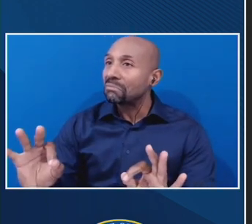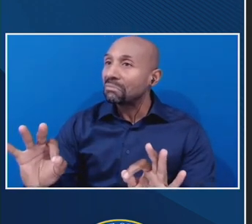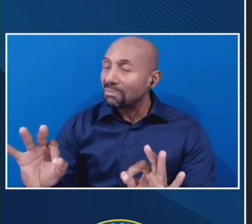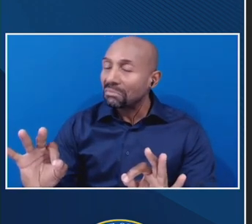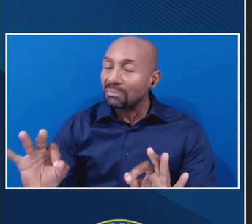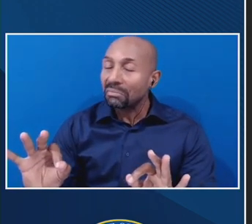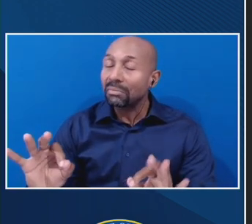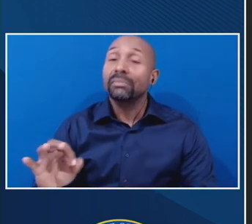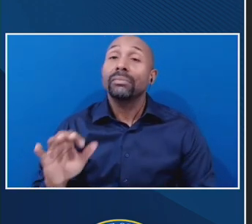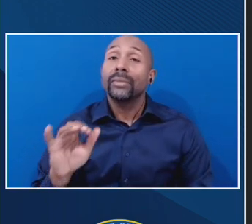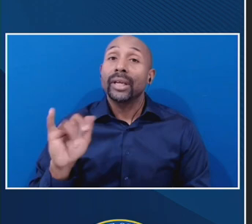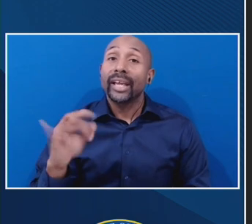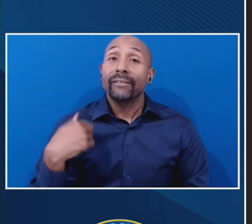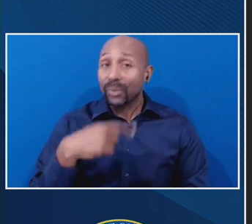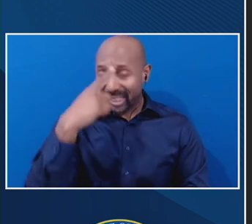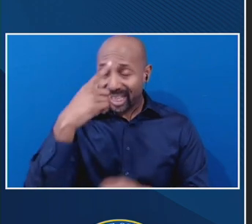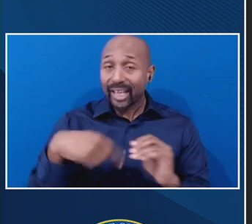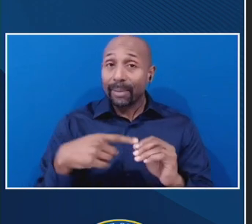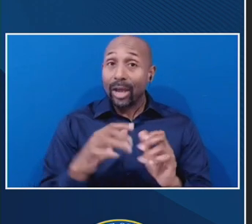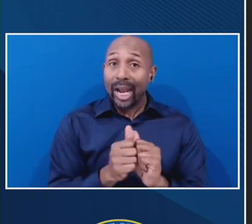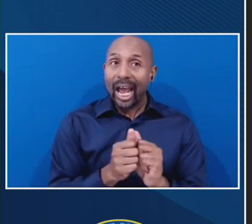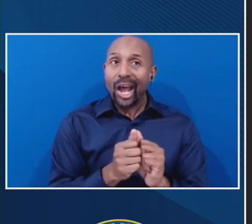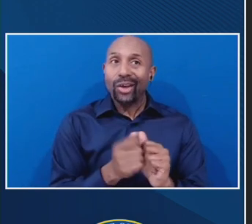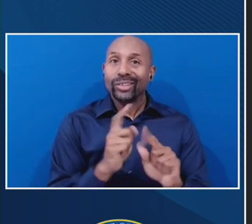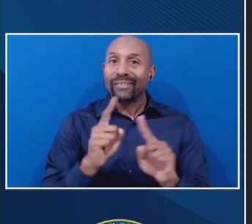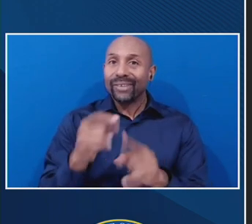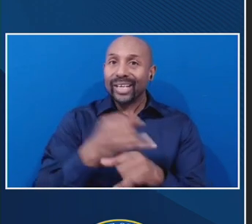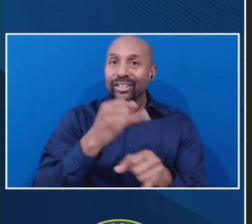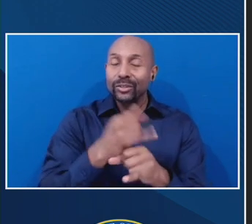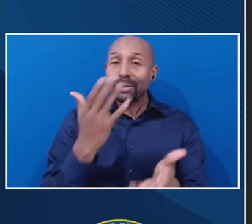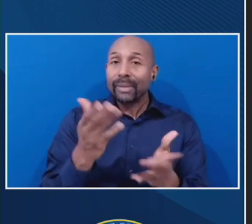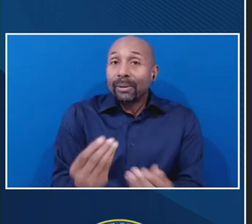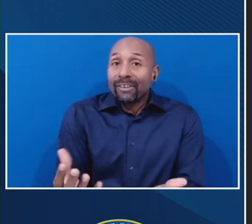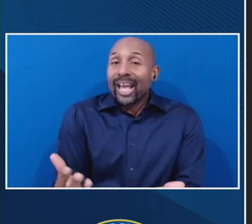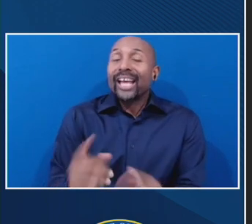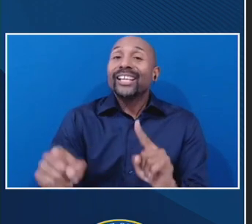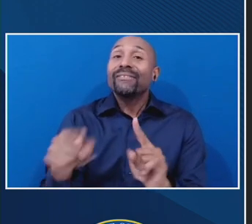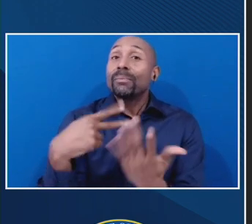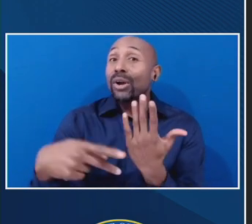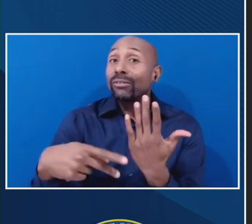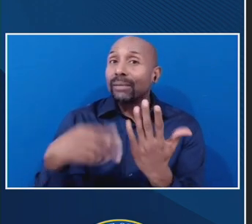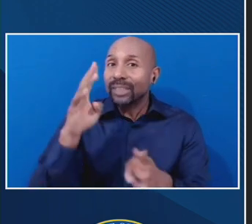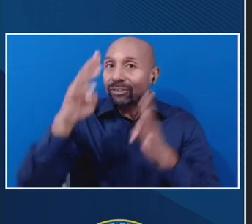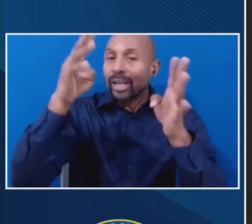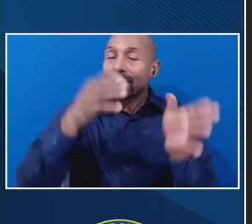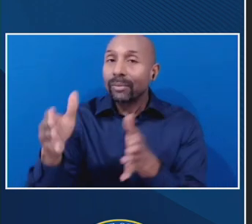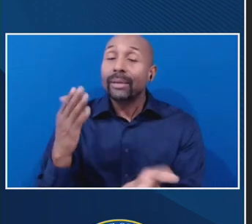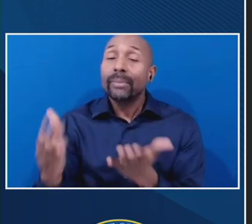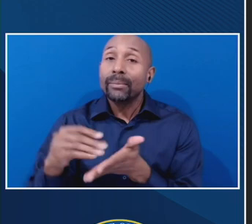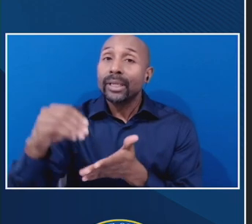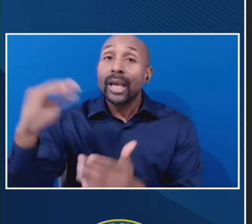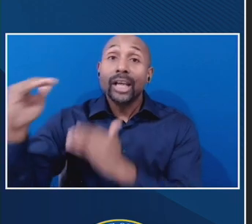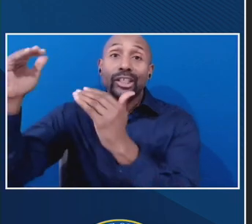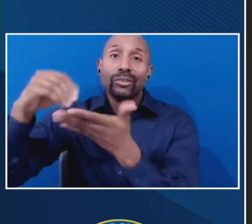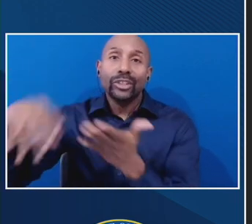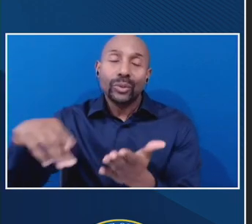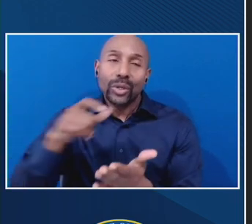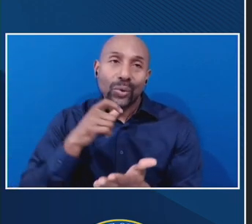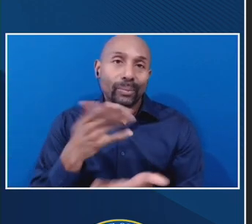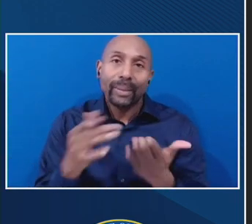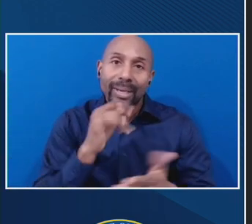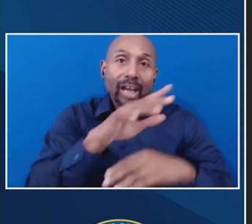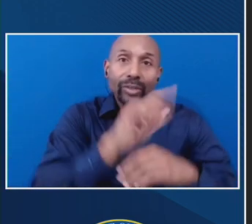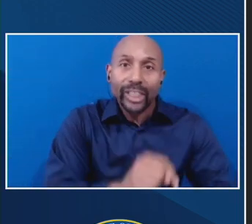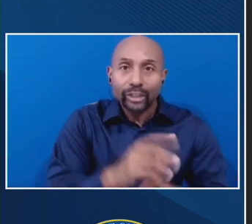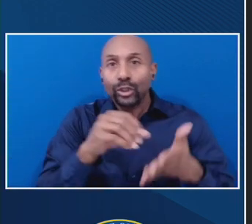in an innovative fashion. We think about adult students whose, um, attendance might not look like a traditional semester or, um, quarter like